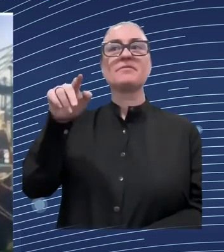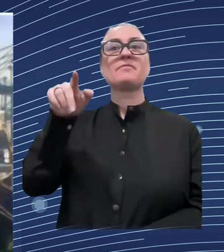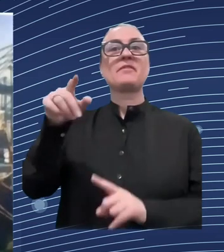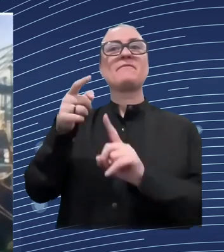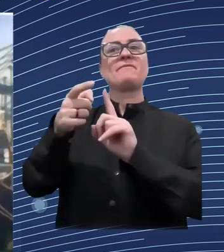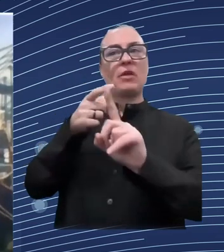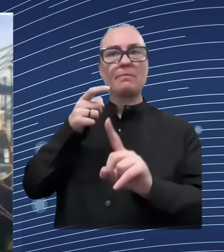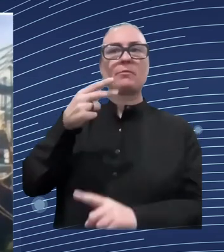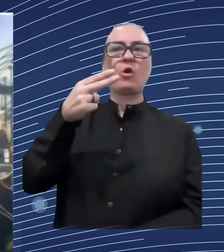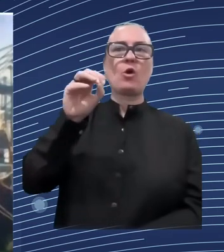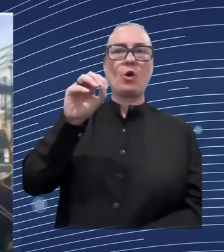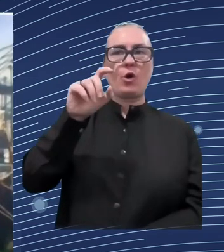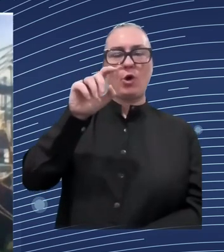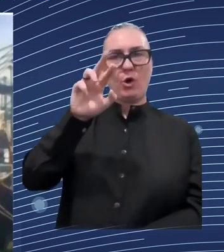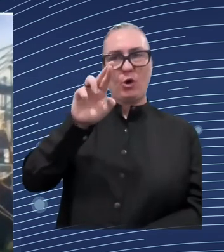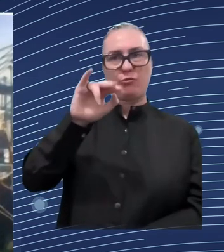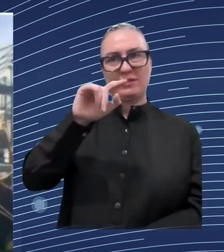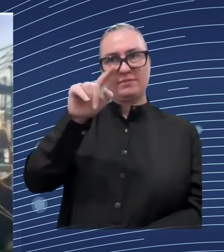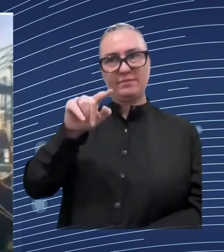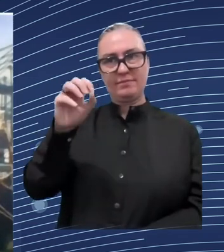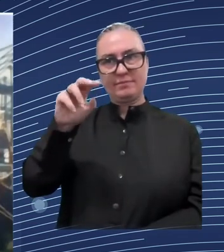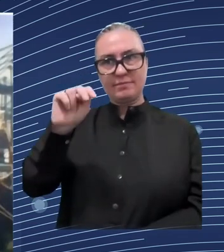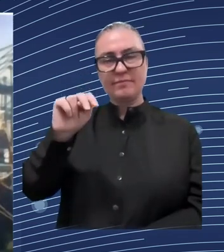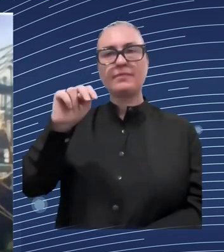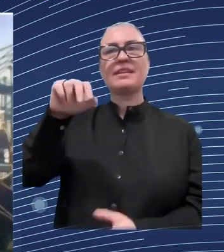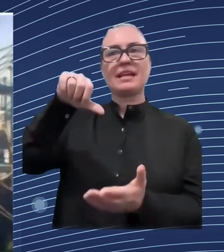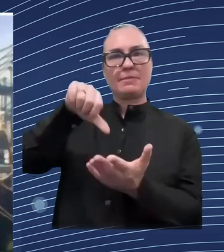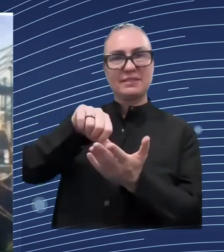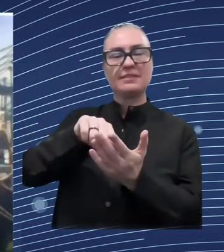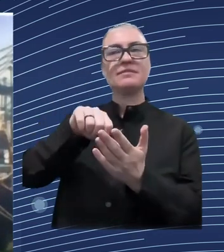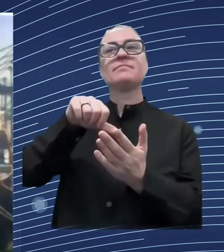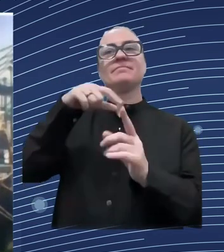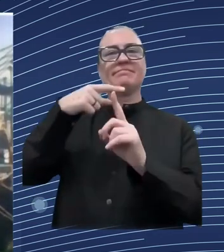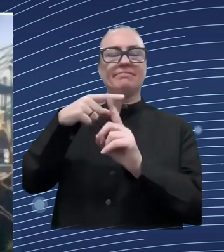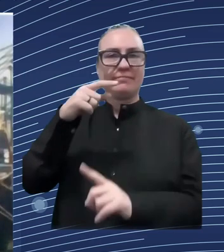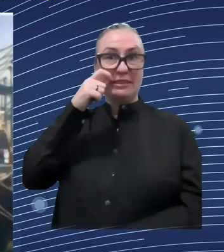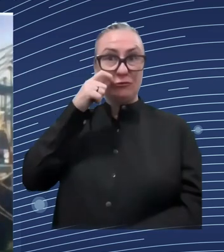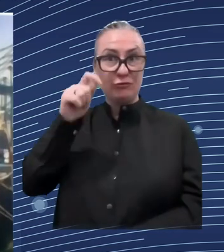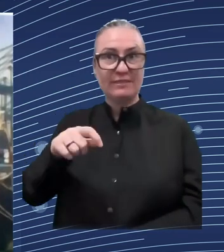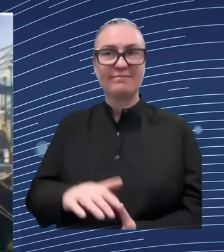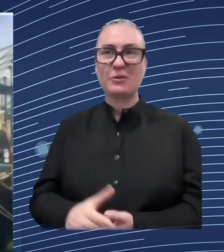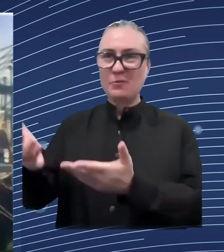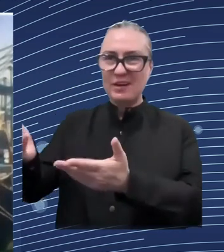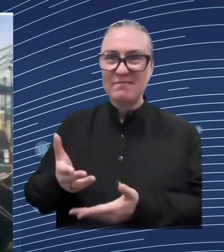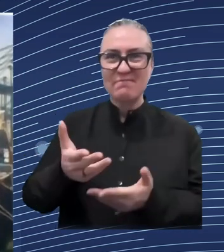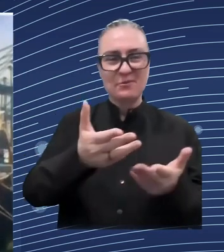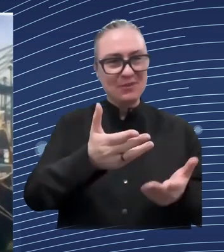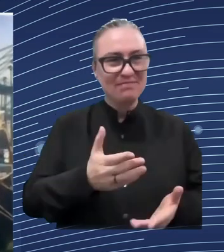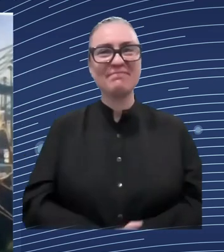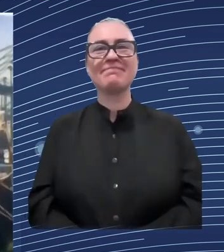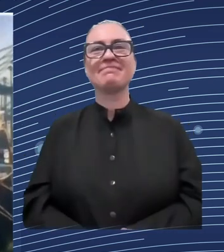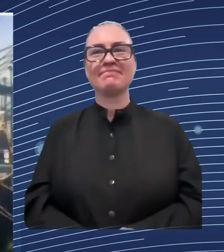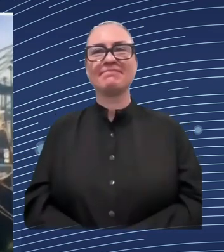have already uh met you earlier on for the signing so fantastic to have you here on the panel and i'm also delighted that we are joined by andrey